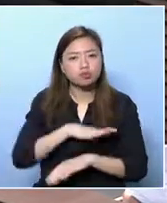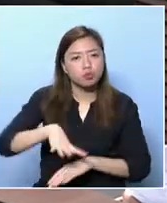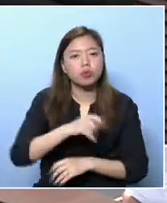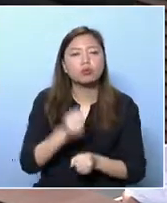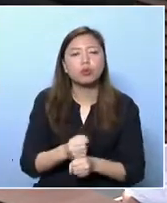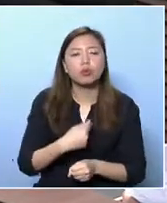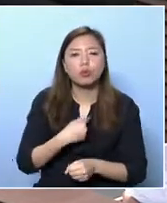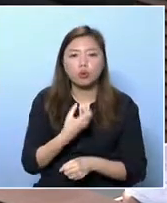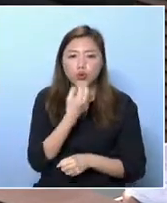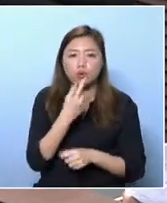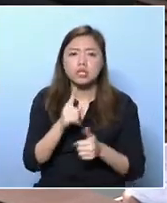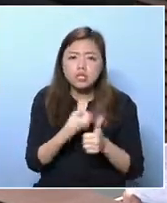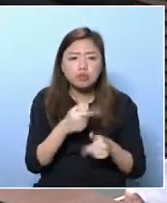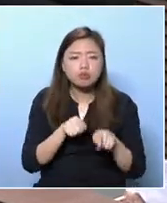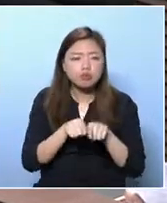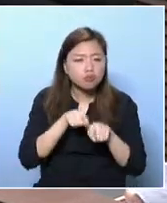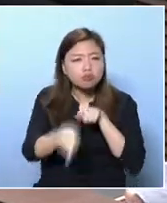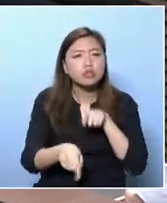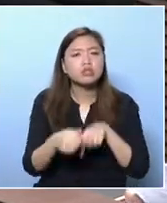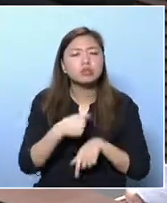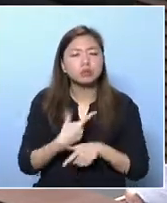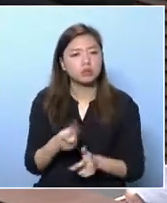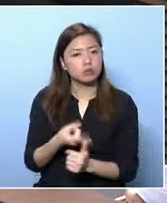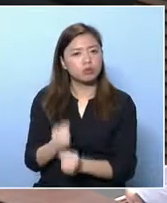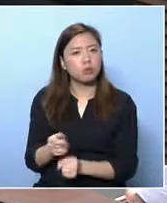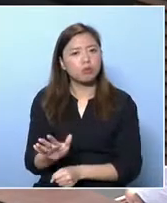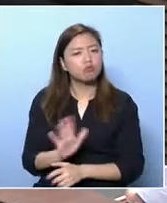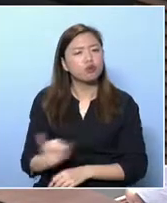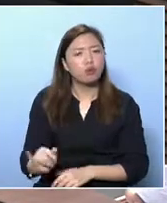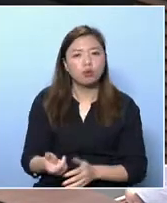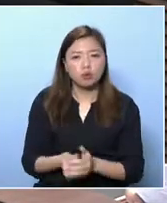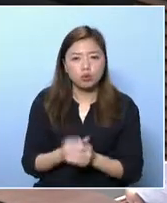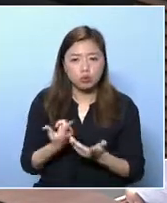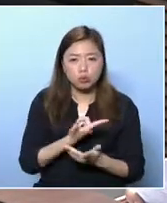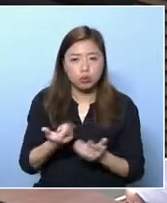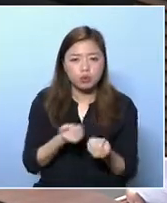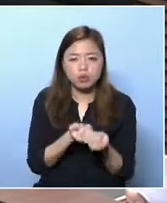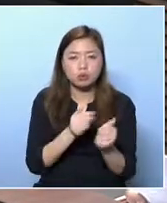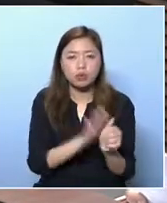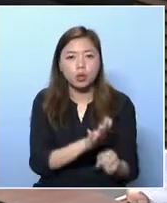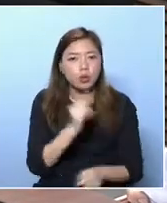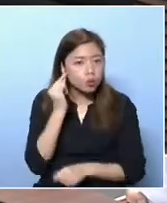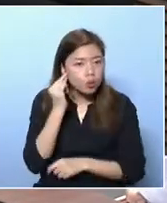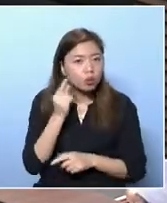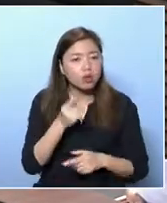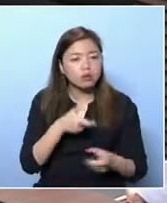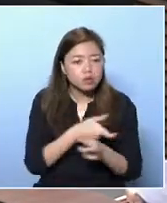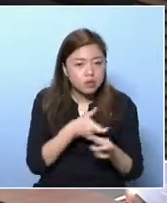it should be made, it would be made mandatory. It would be good for Hong Kong as an